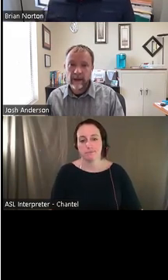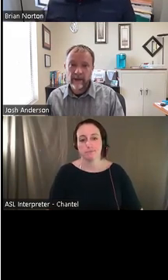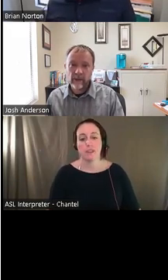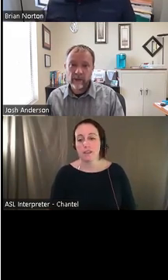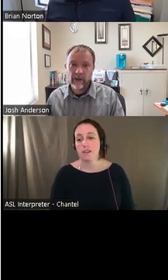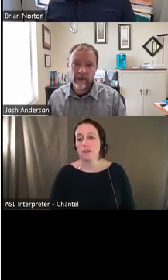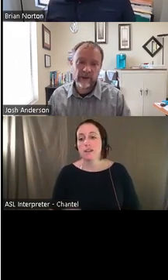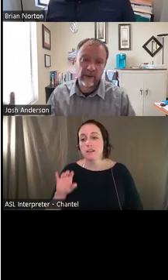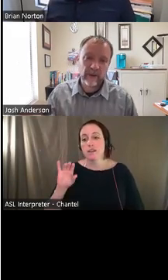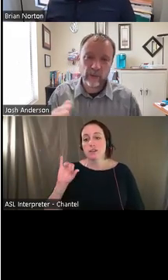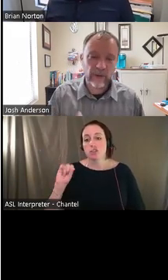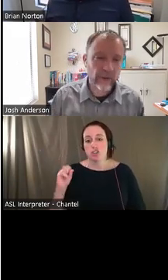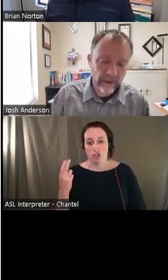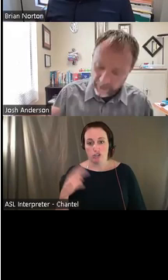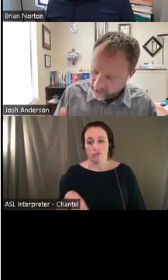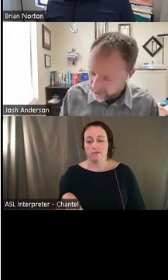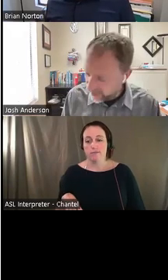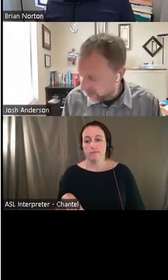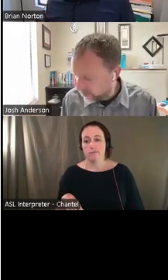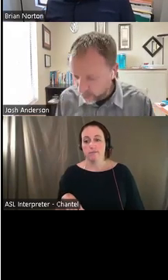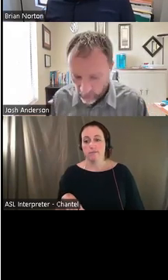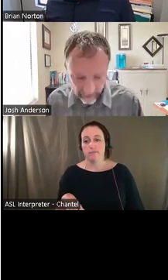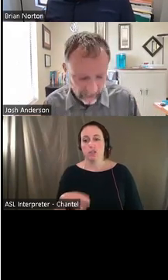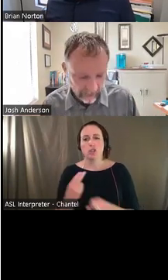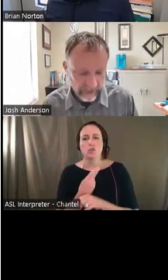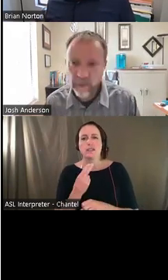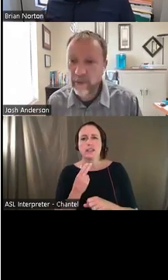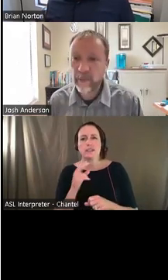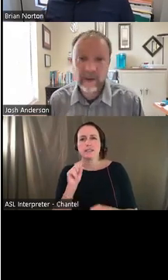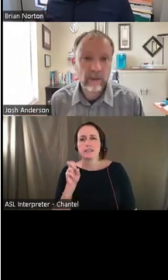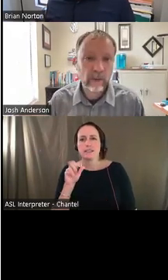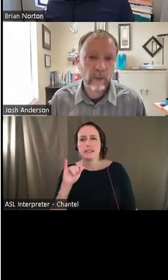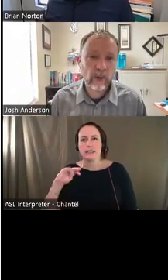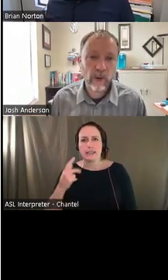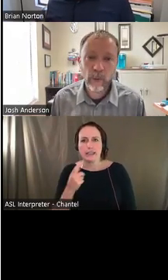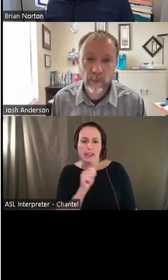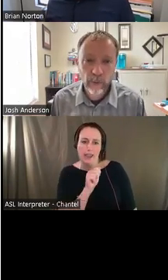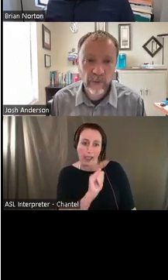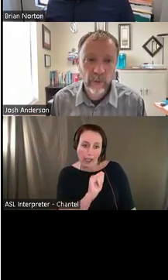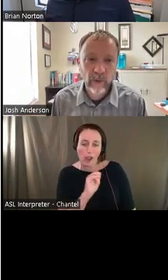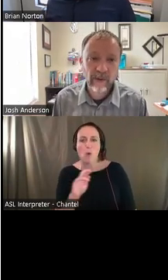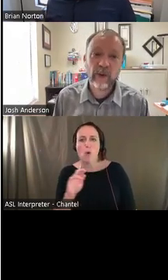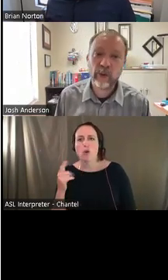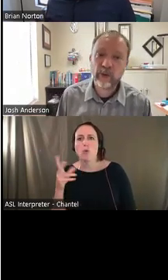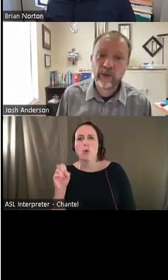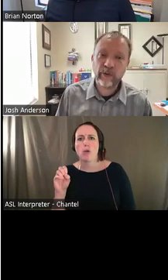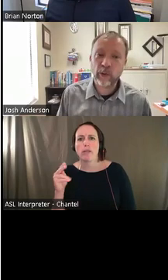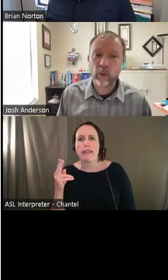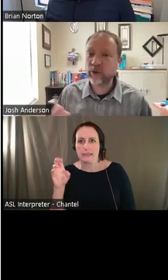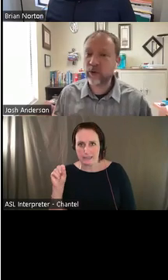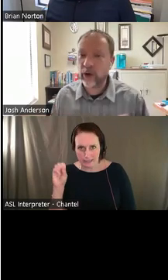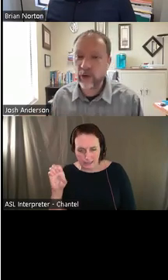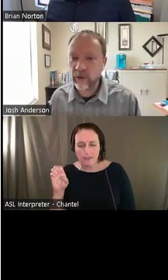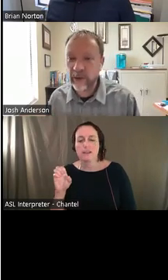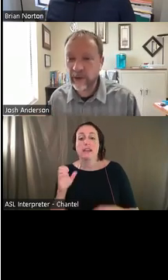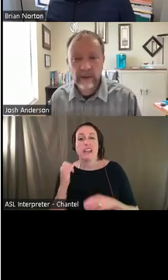And, and I do like the, the using the, the seeing AI in the Google lens, just because if you've ever been to a home improvement store, even though this individual